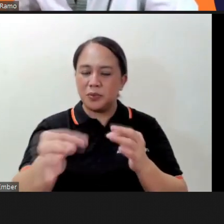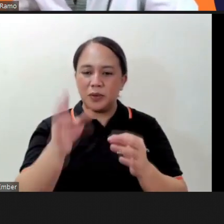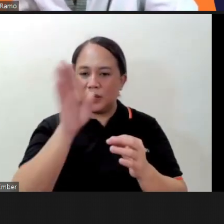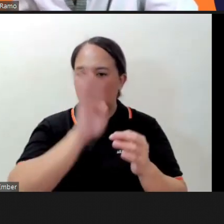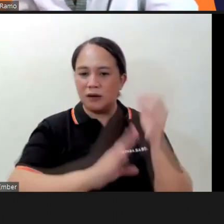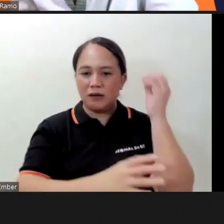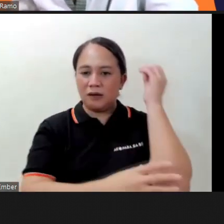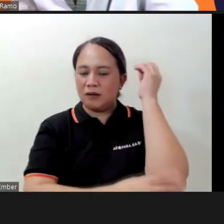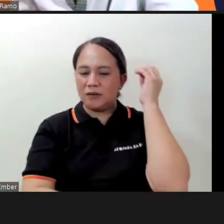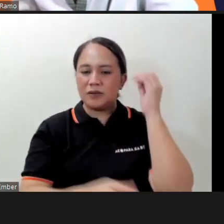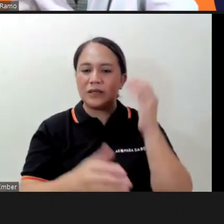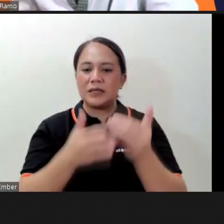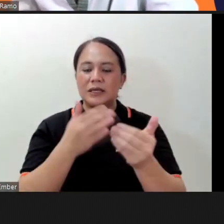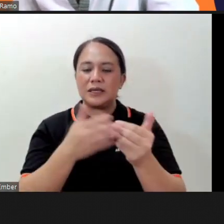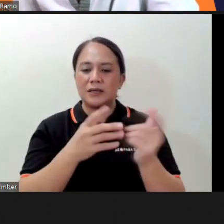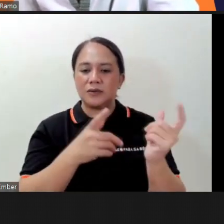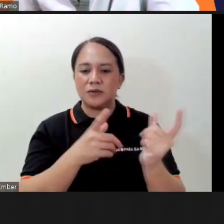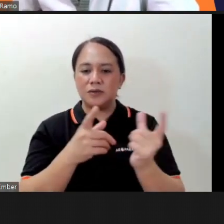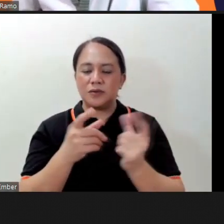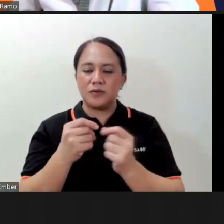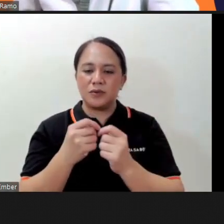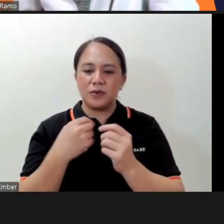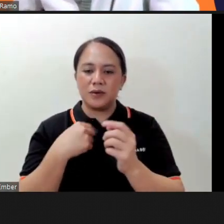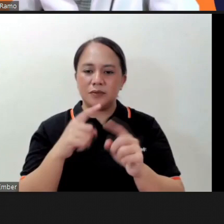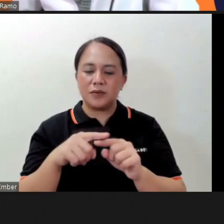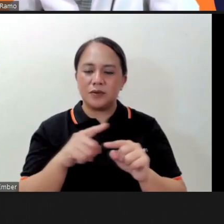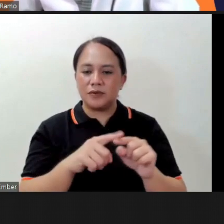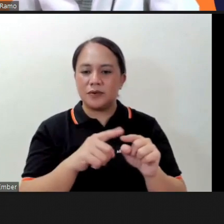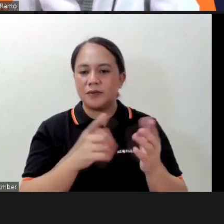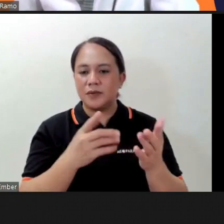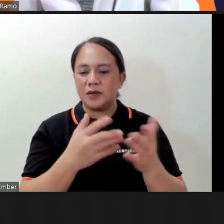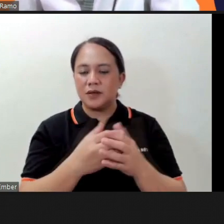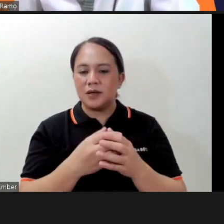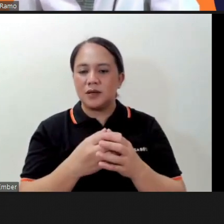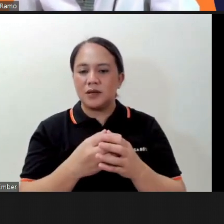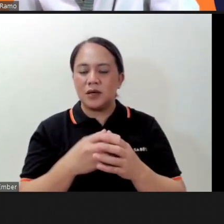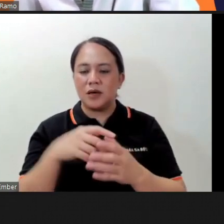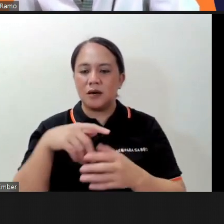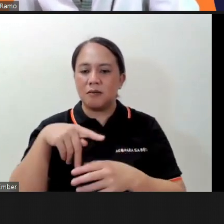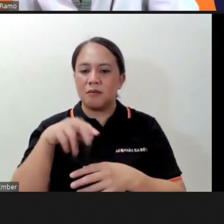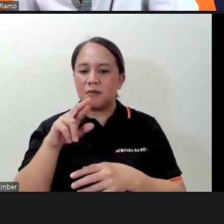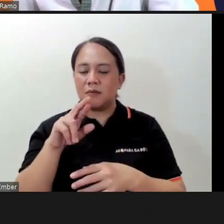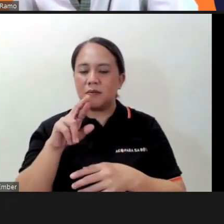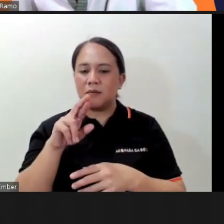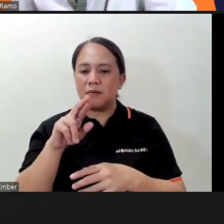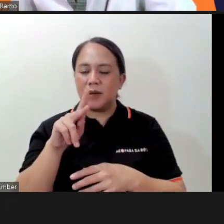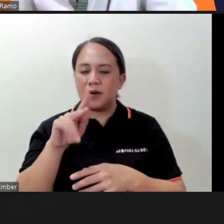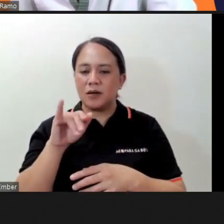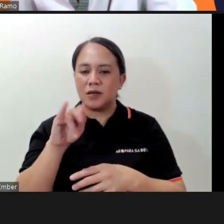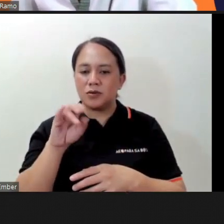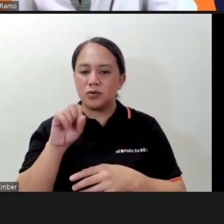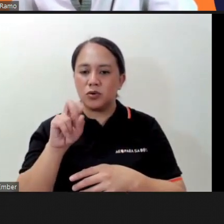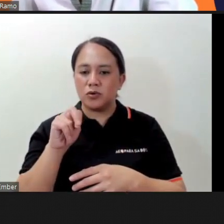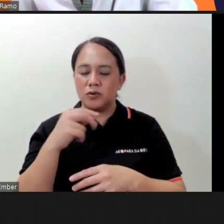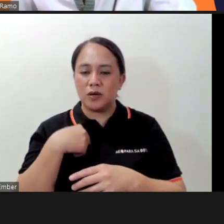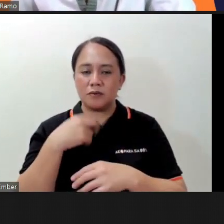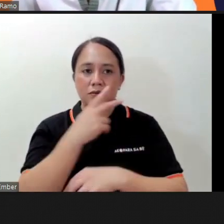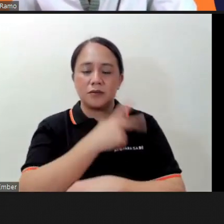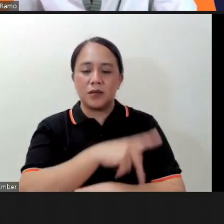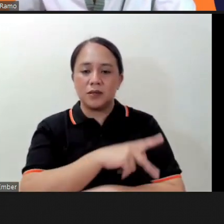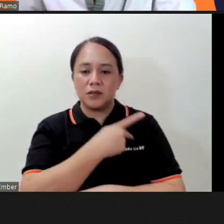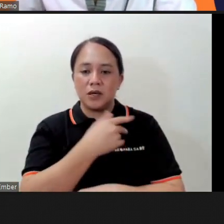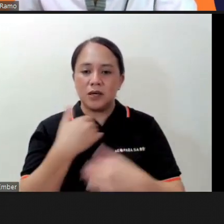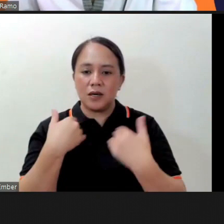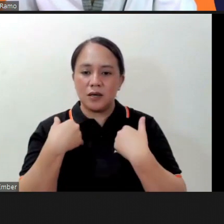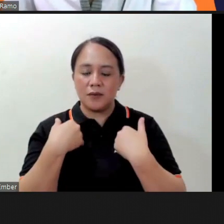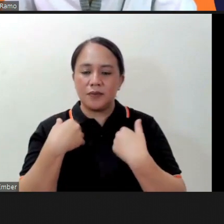it's very easy to do we have different patients such as those with Parkinson's or even one patient who had